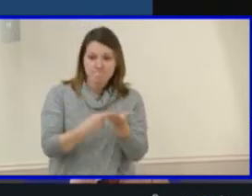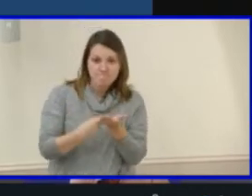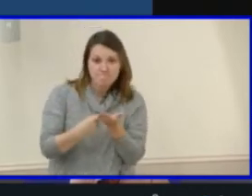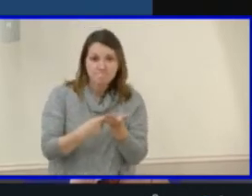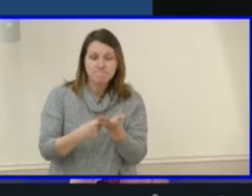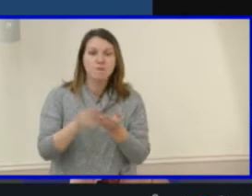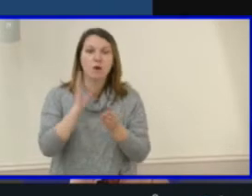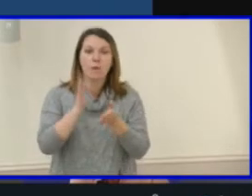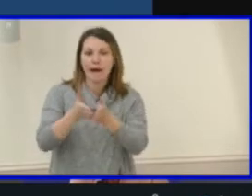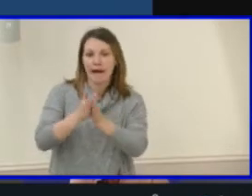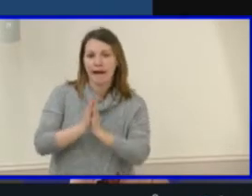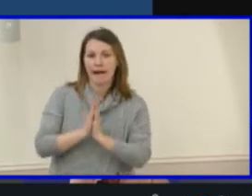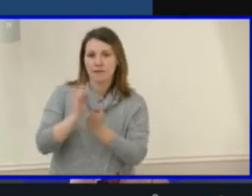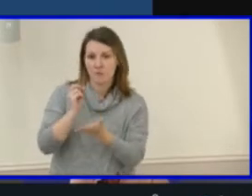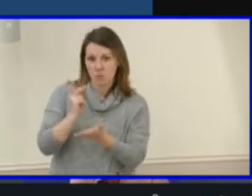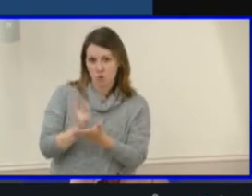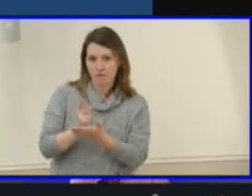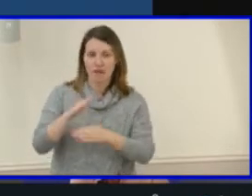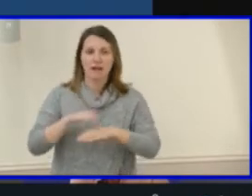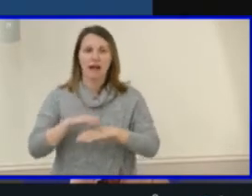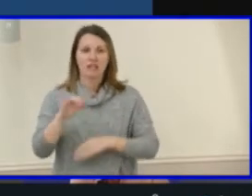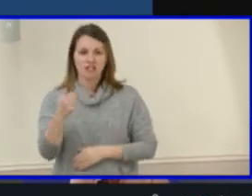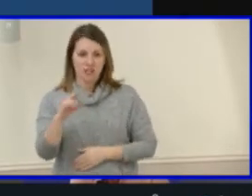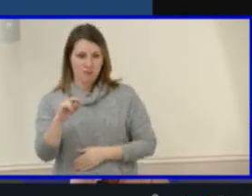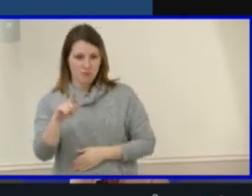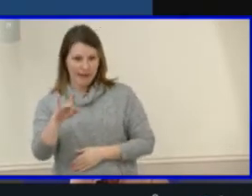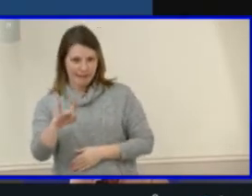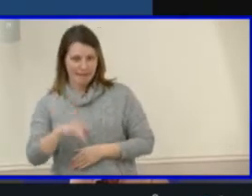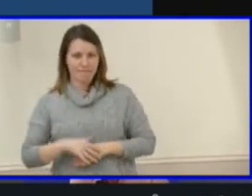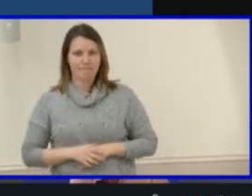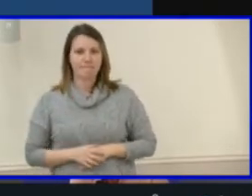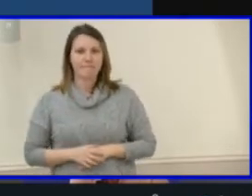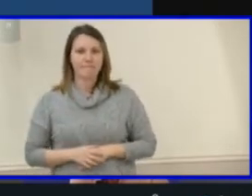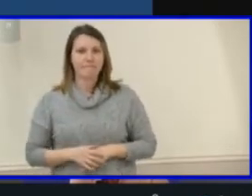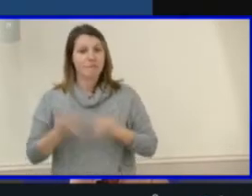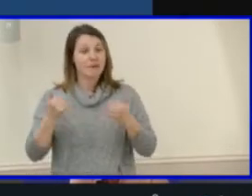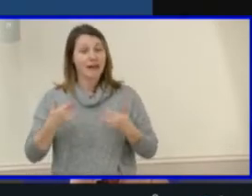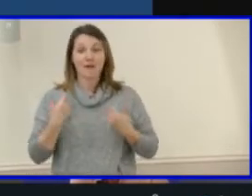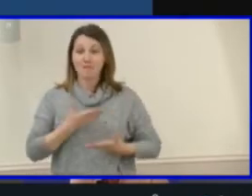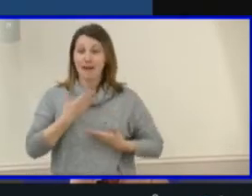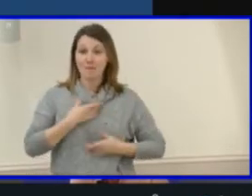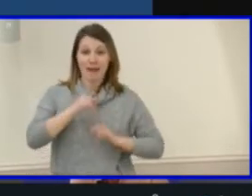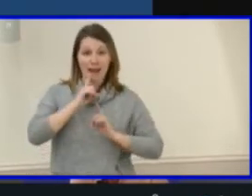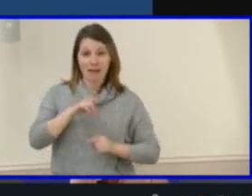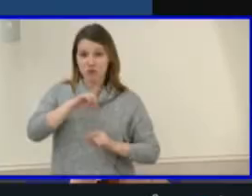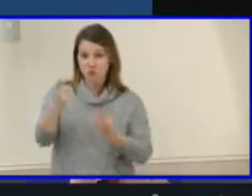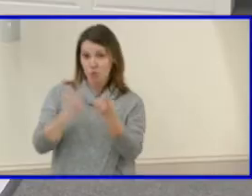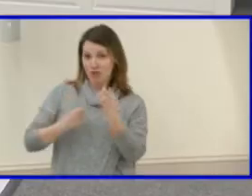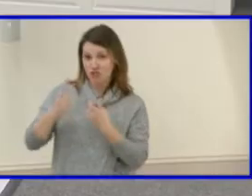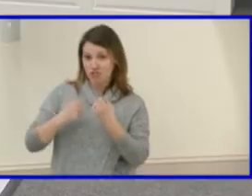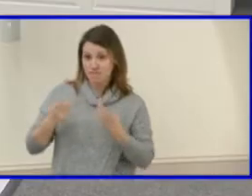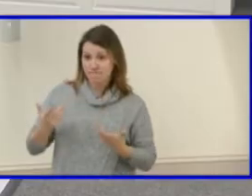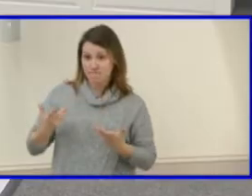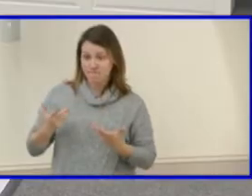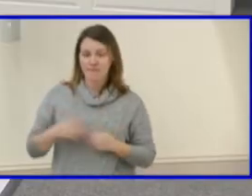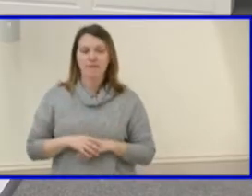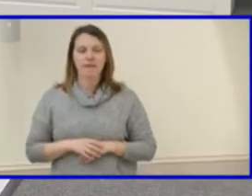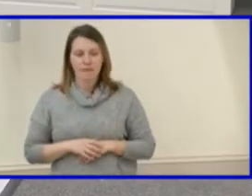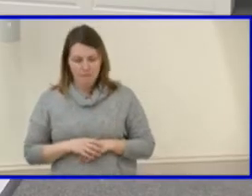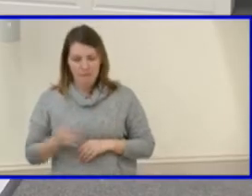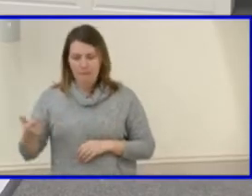approval from the school board on January 28th. And at this time, we're happy to answer any questions. Thank you so much, Dr. Hinton.